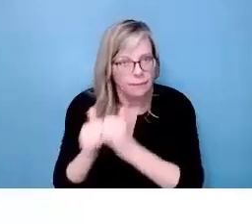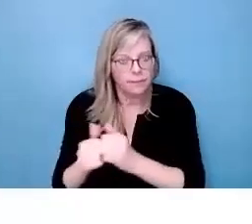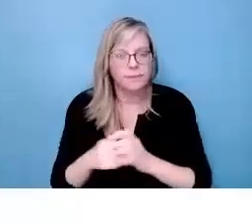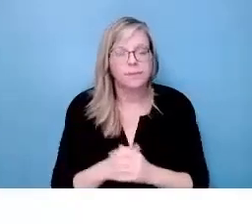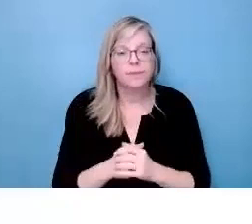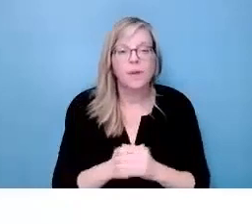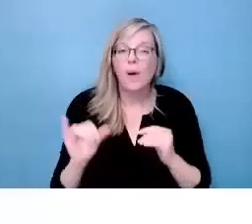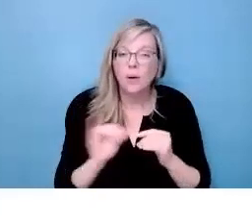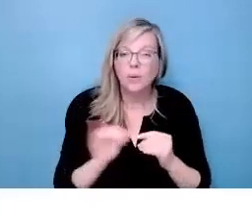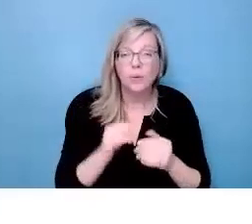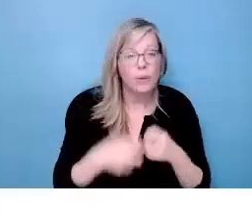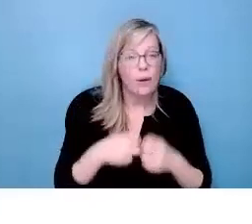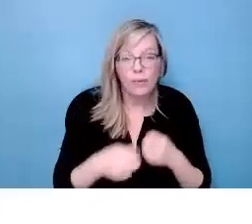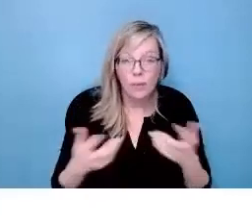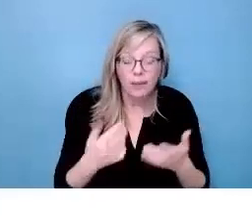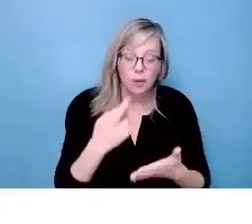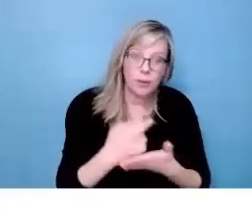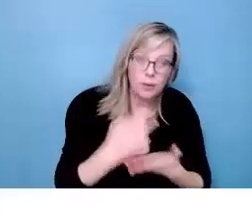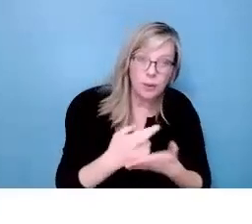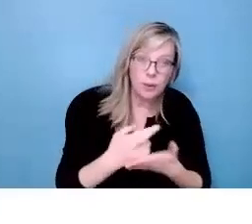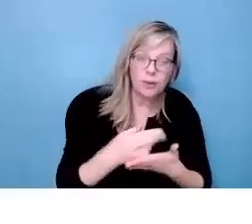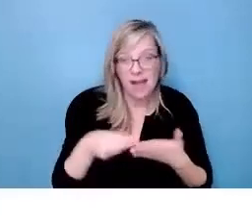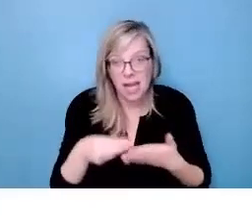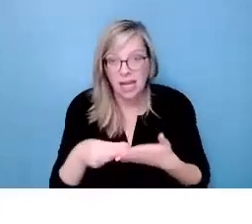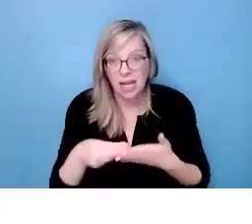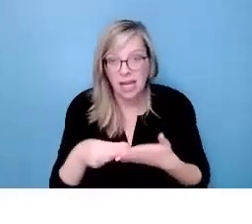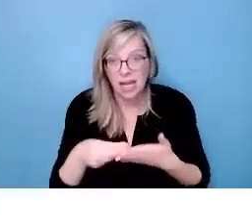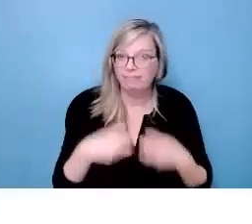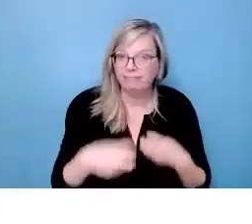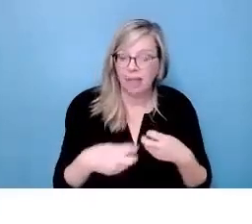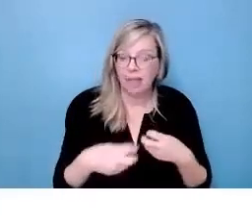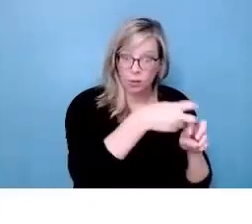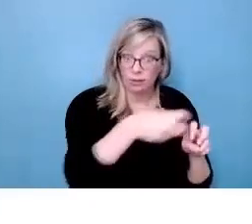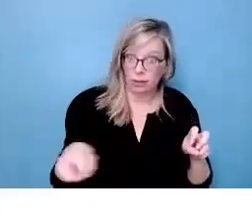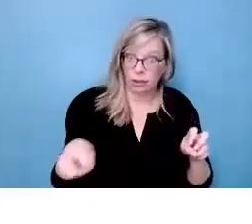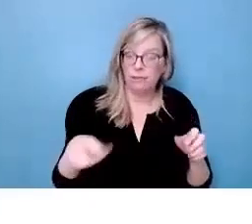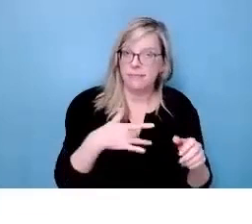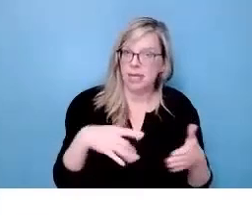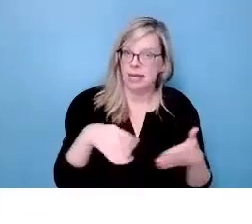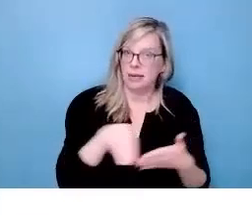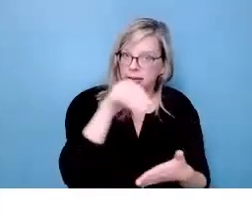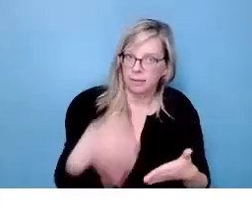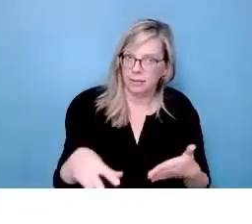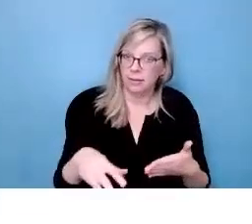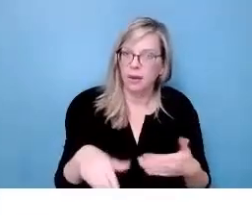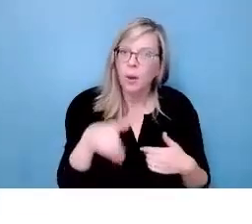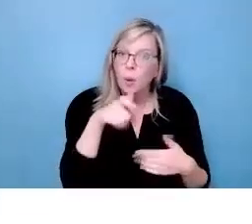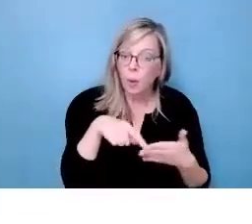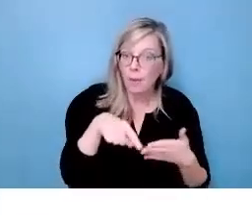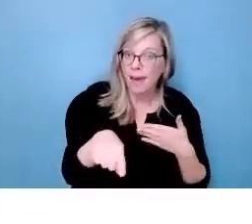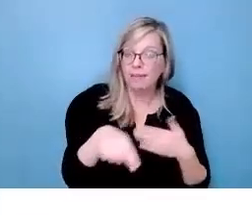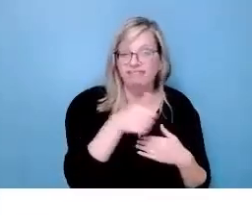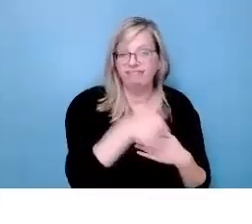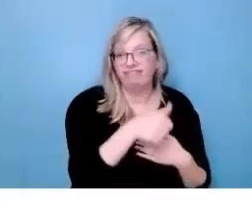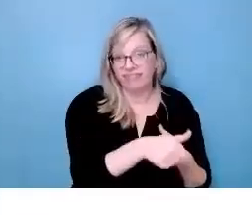there's some issues with resources and funding transition support can be quite expensive, and this expense is often taken on by